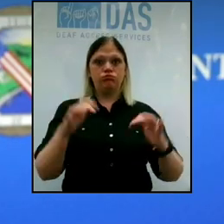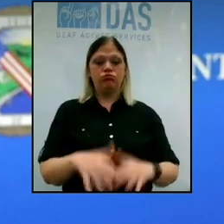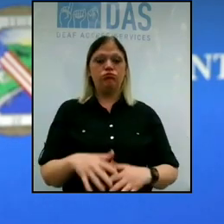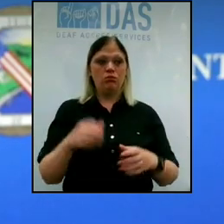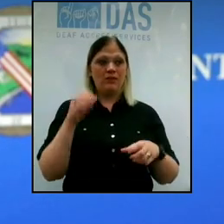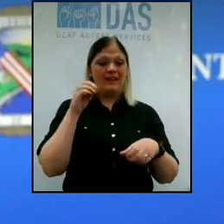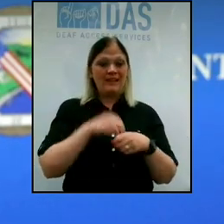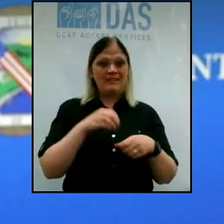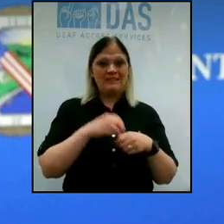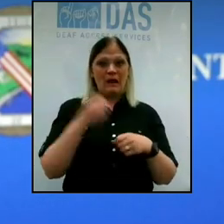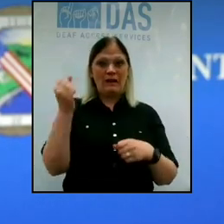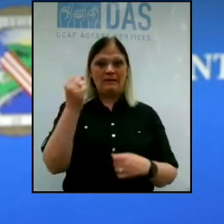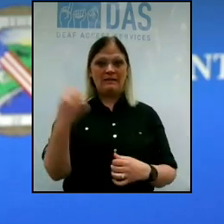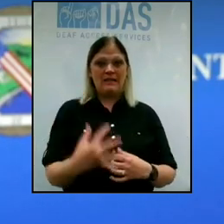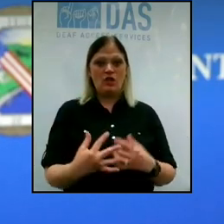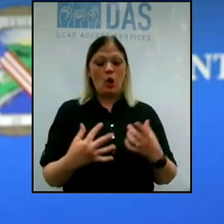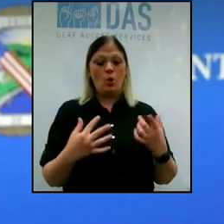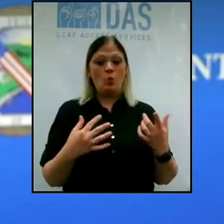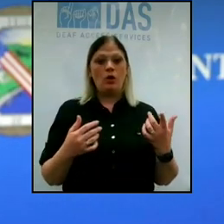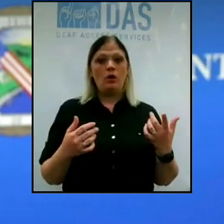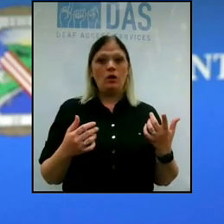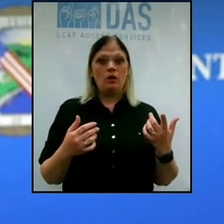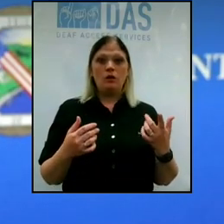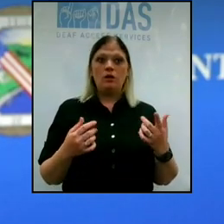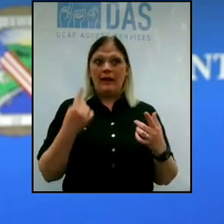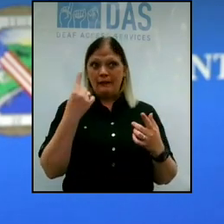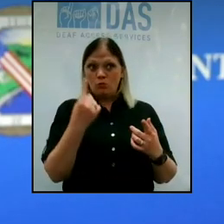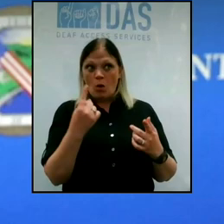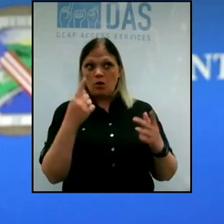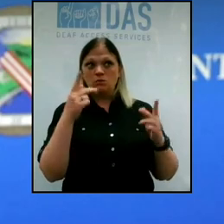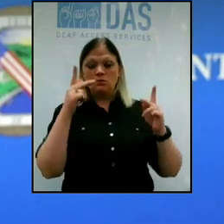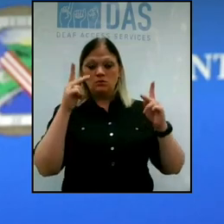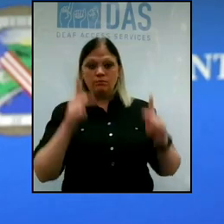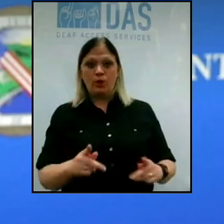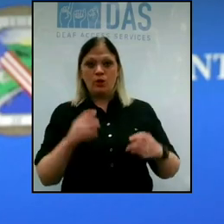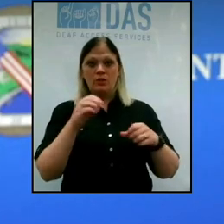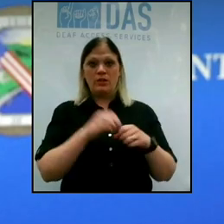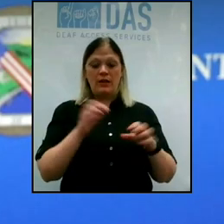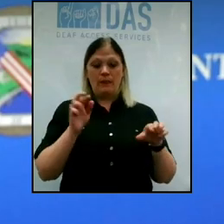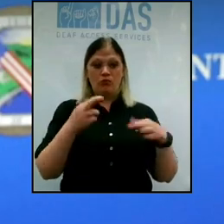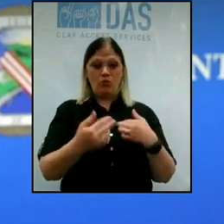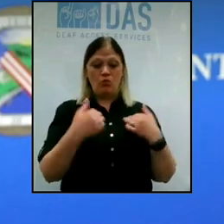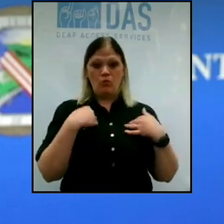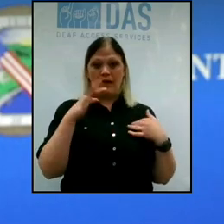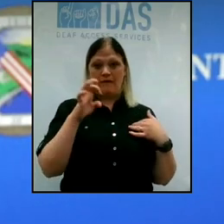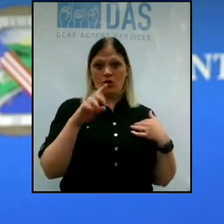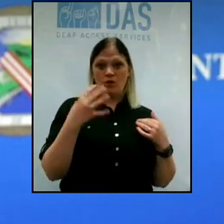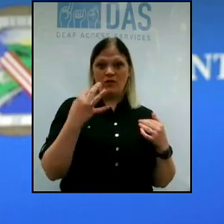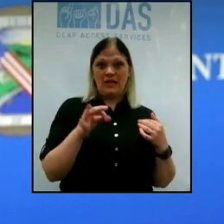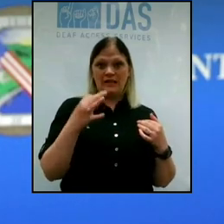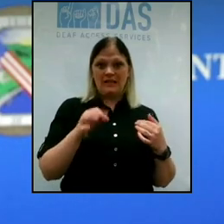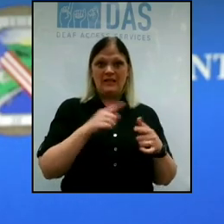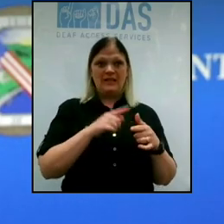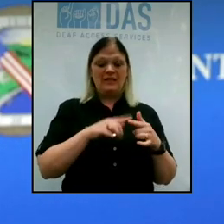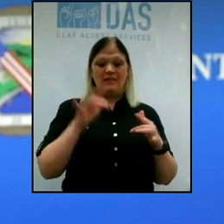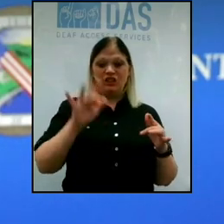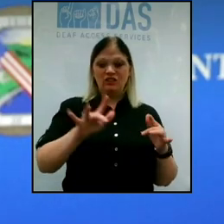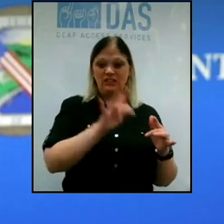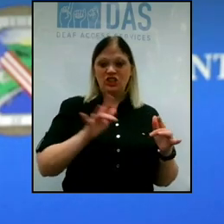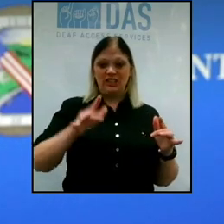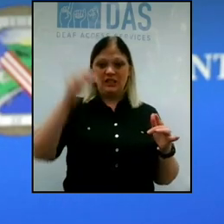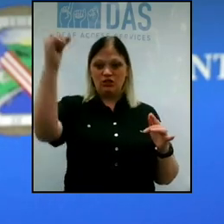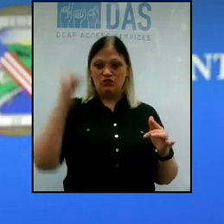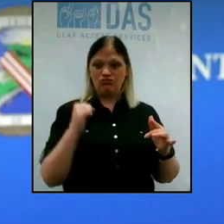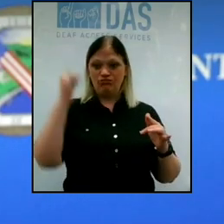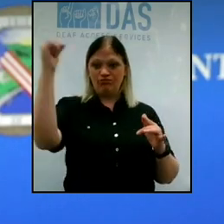these casinos that, you know, that, you know, and one person in the room has COVID-19 and they're touching the slot machines, you know,